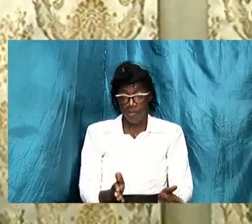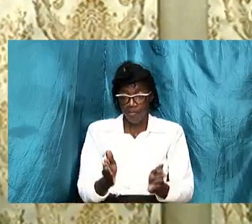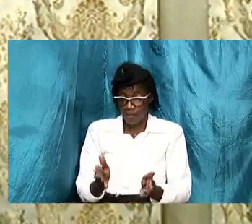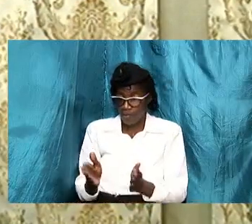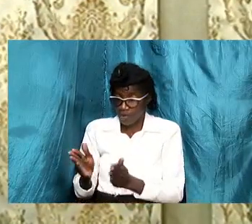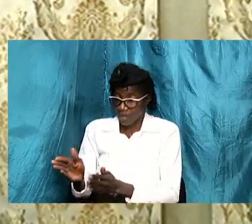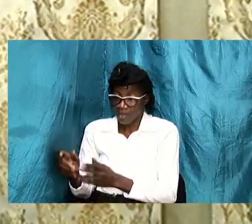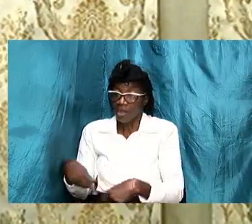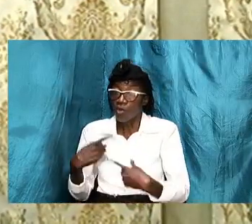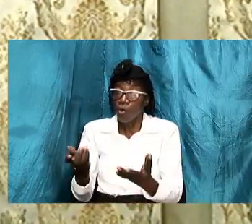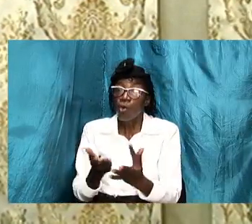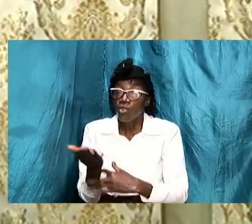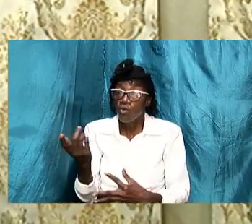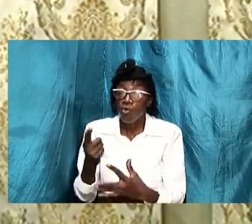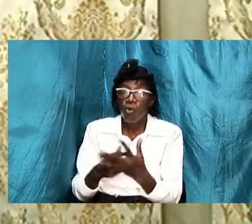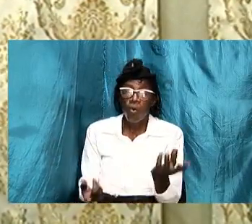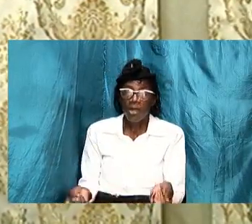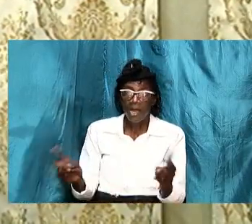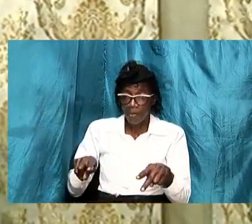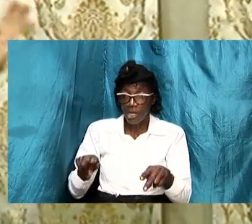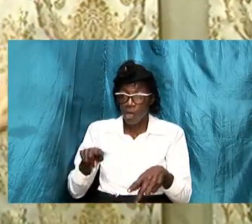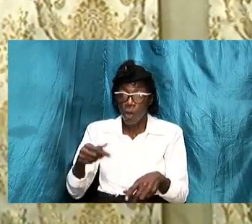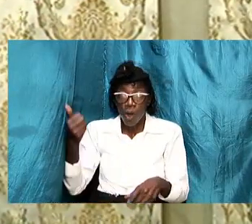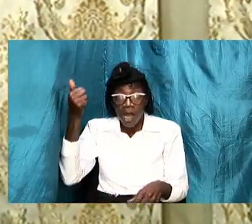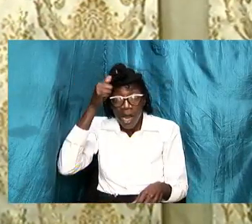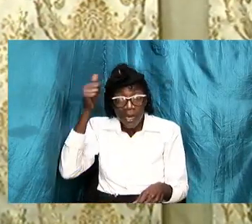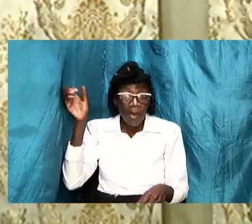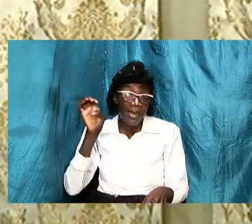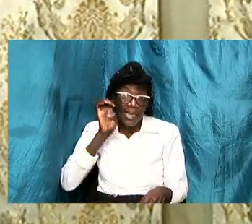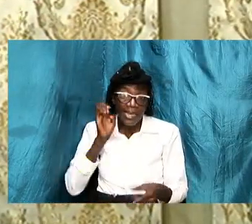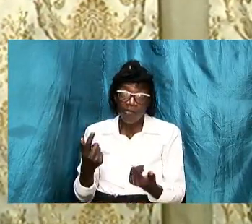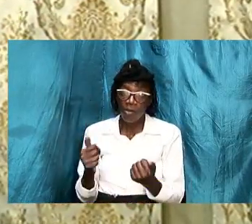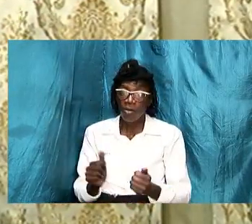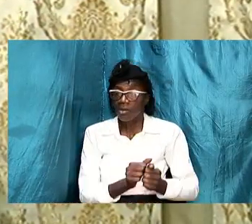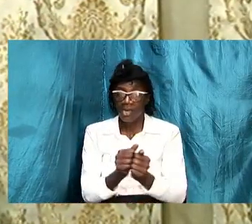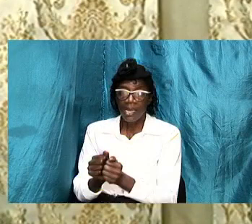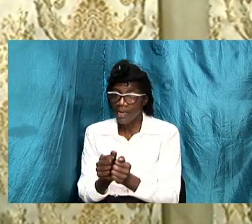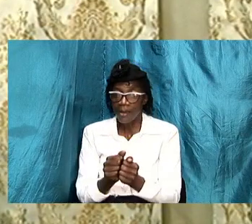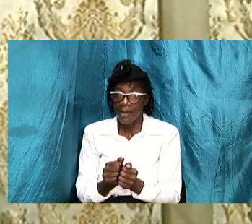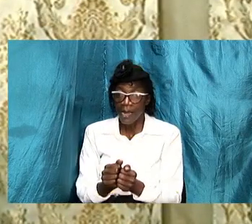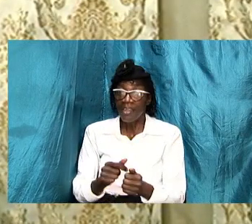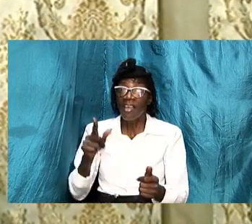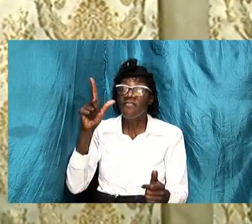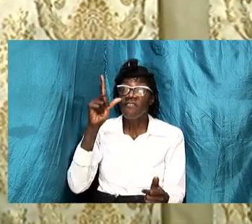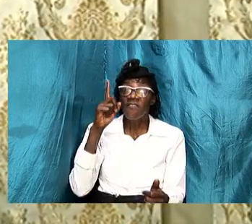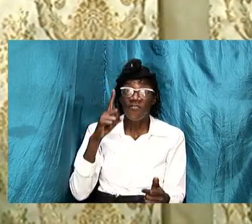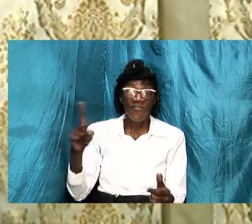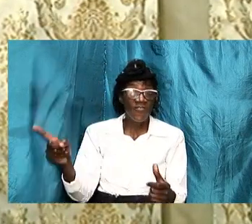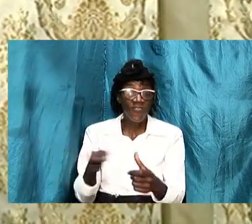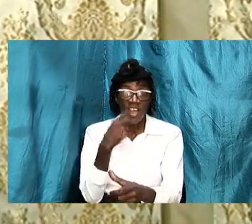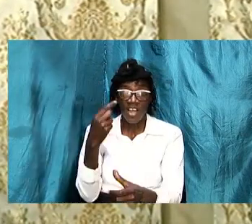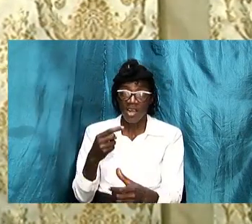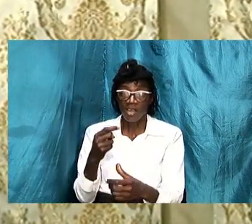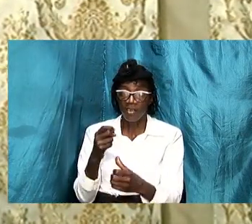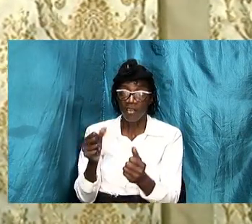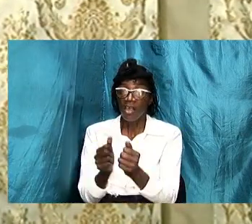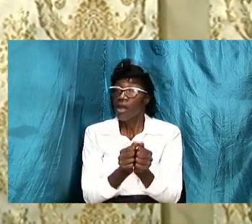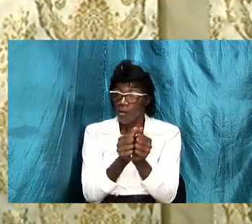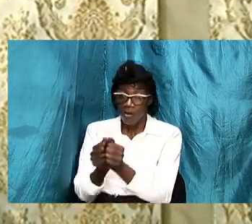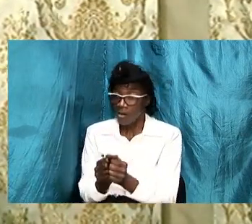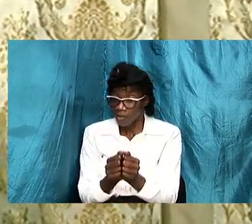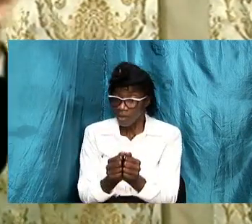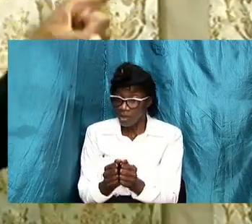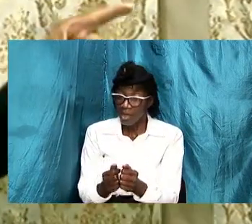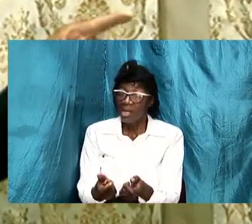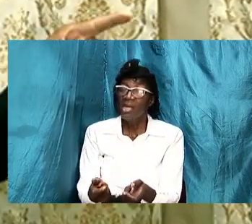happened and how adam and eve came together and formed the first couple and showed that that was god's intent he took